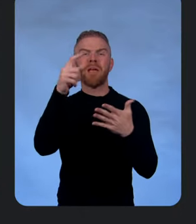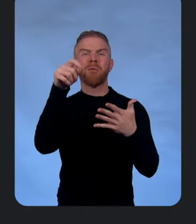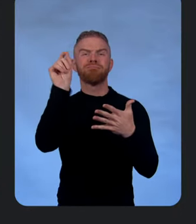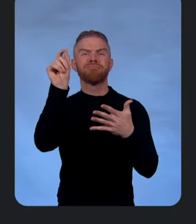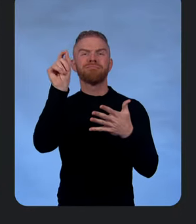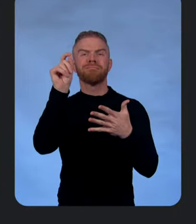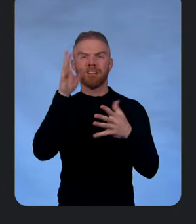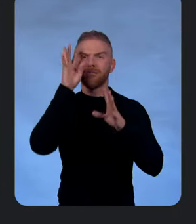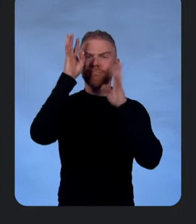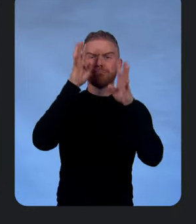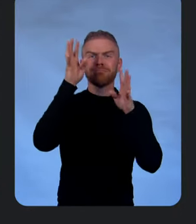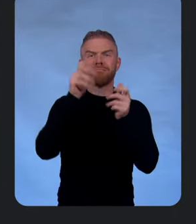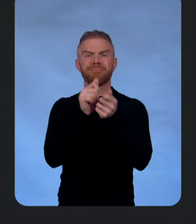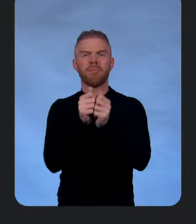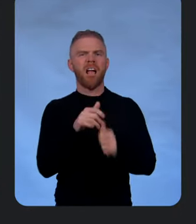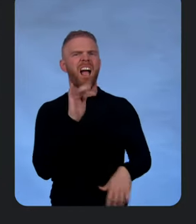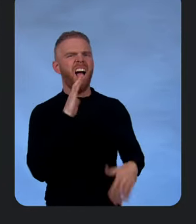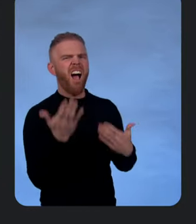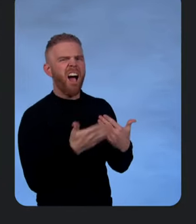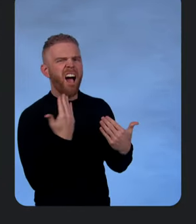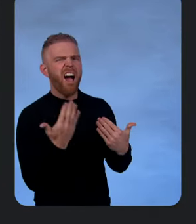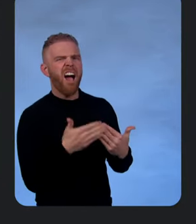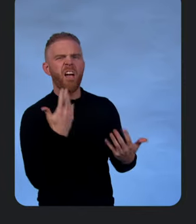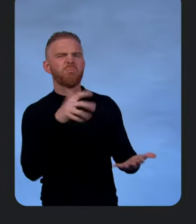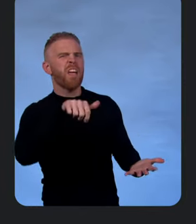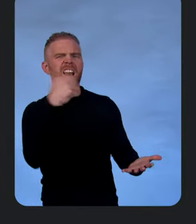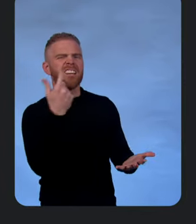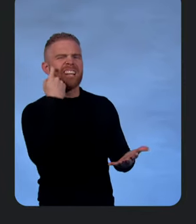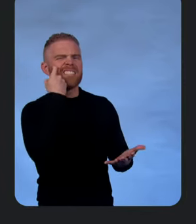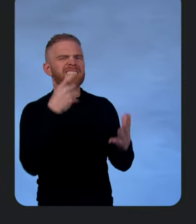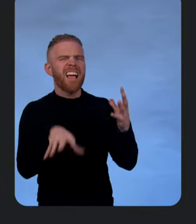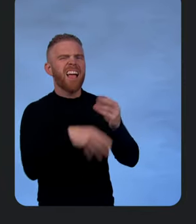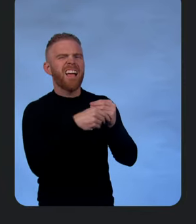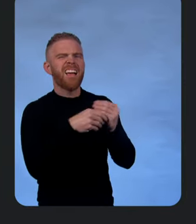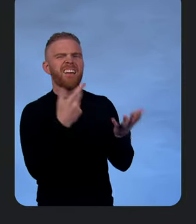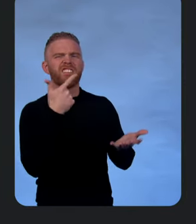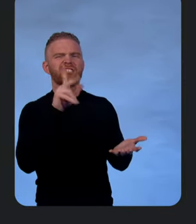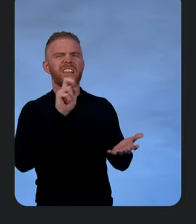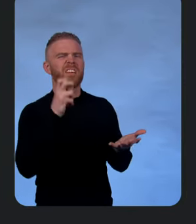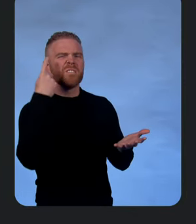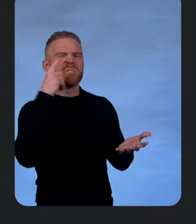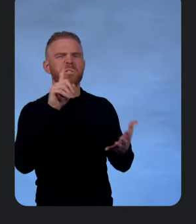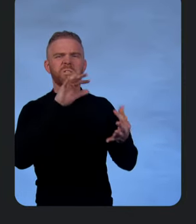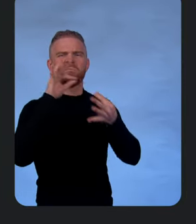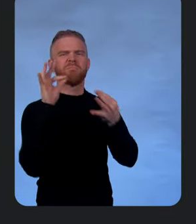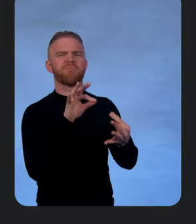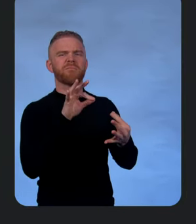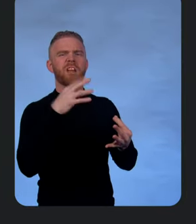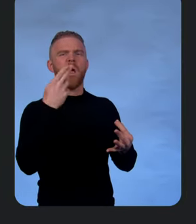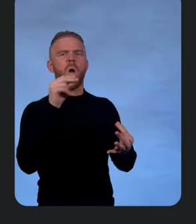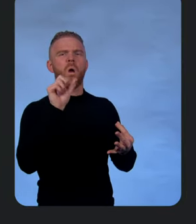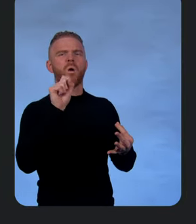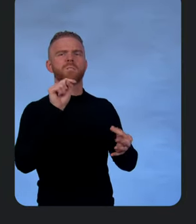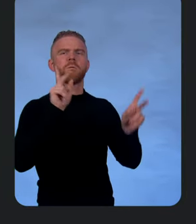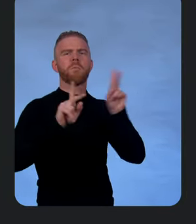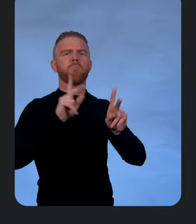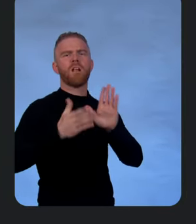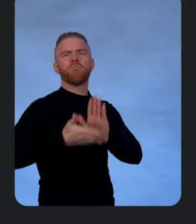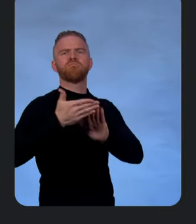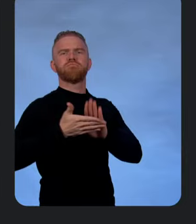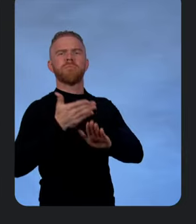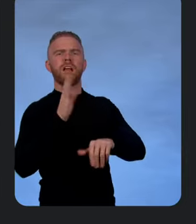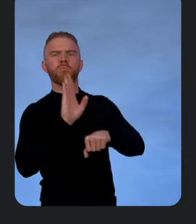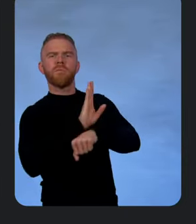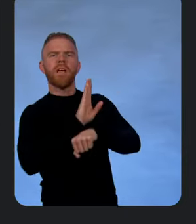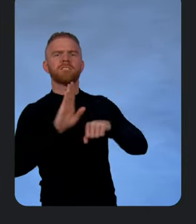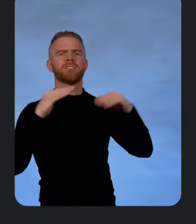super convenient. What else have you added to GKE that makes it the sort of ideal host for folks running their enterprise grade AI workloads? So besides